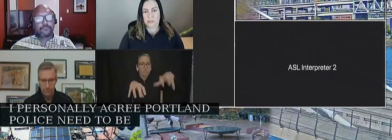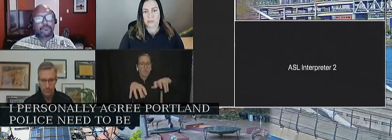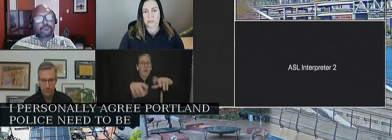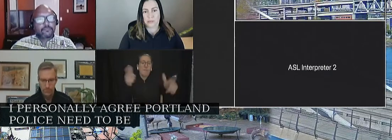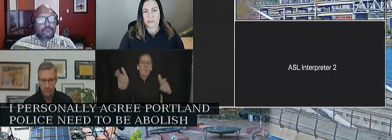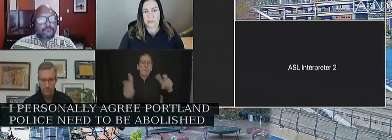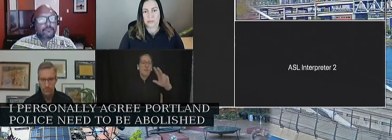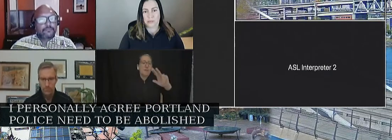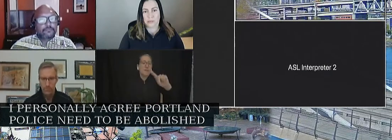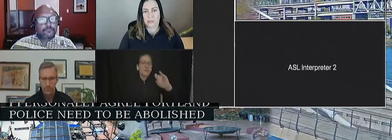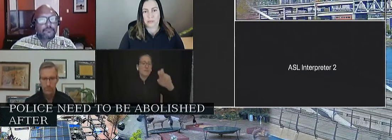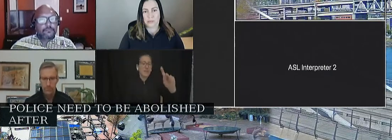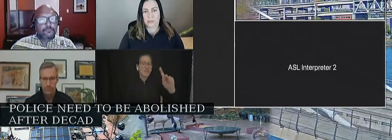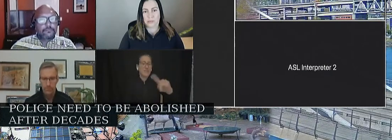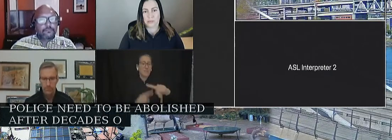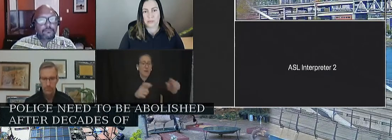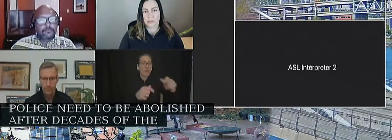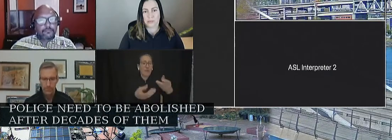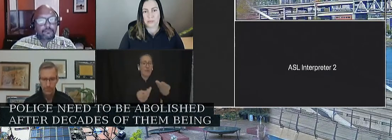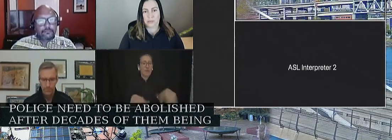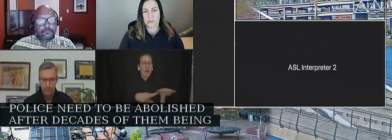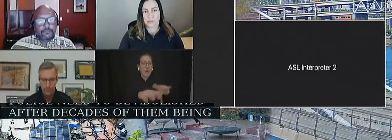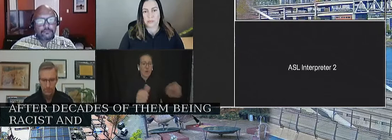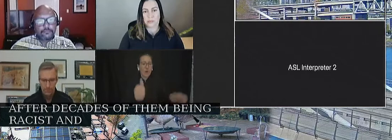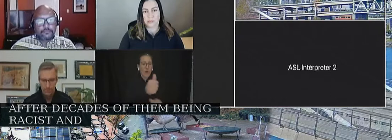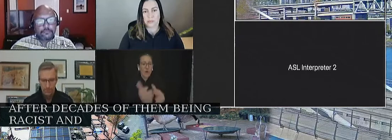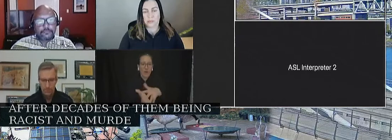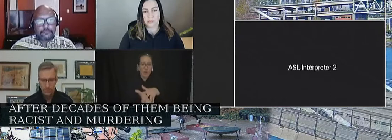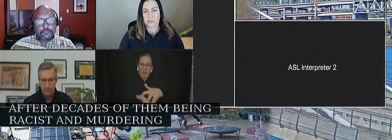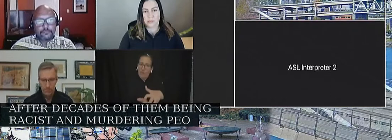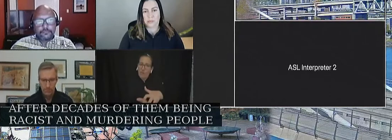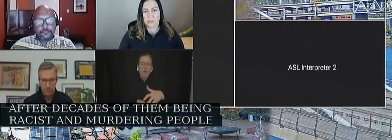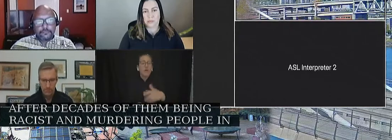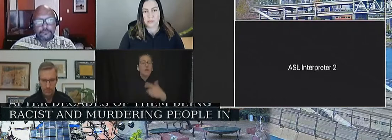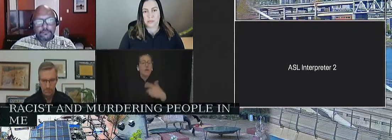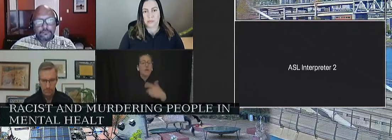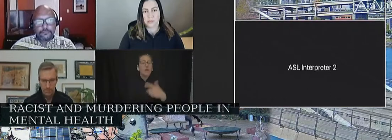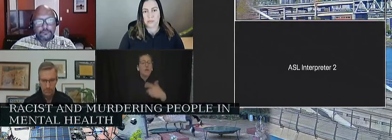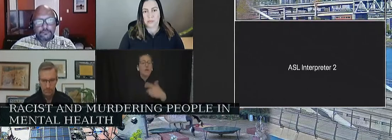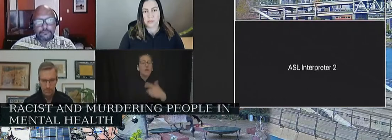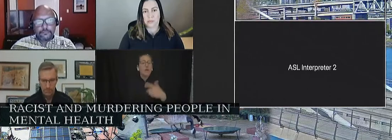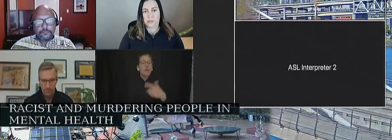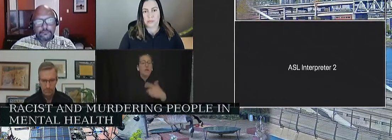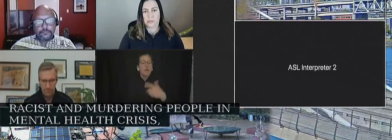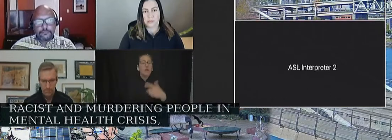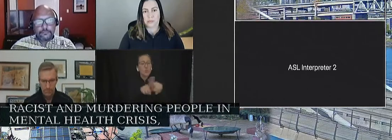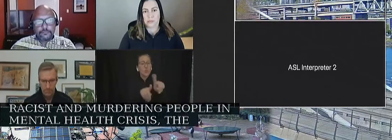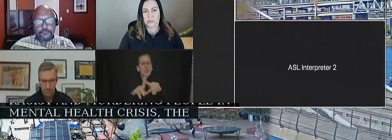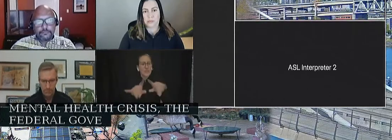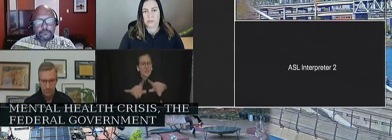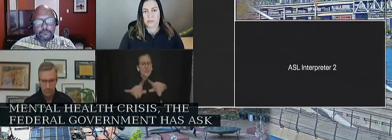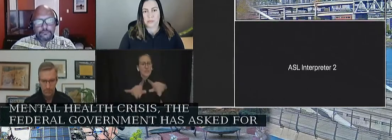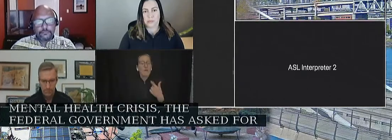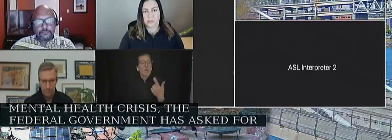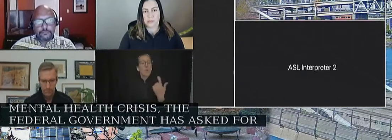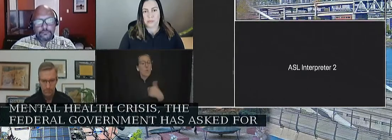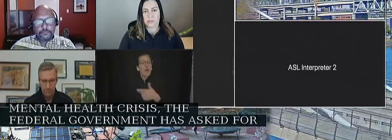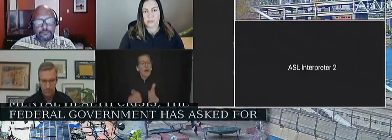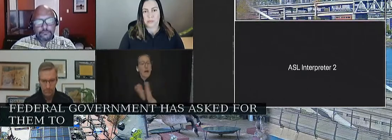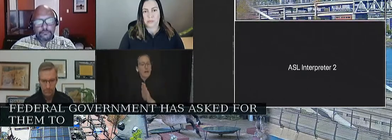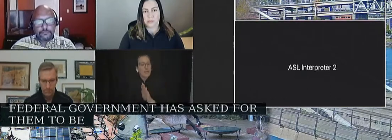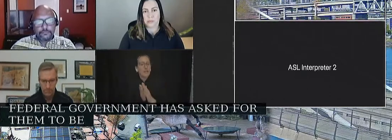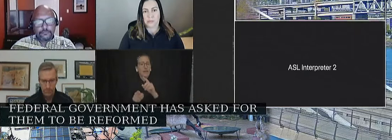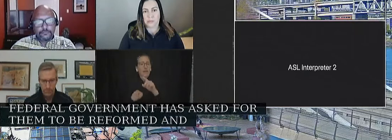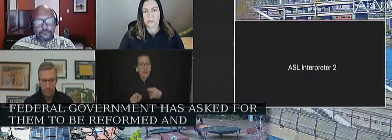horrifically racist and murdering people in mental health crisis. The federal government has asked for them to be reformed and they